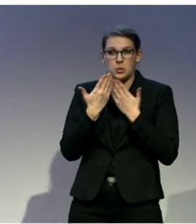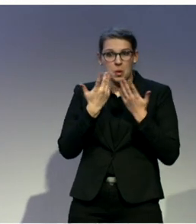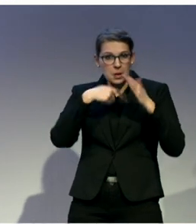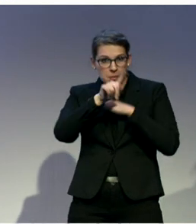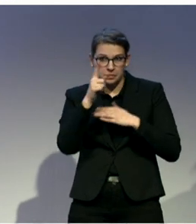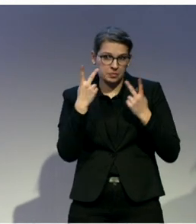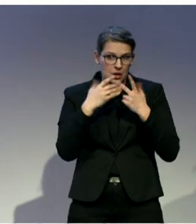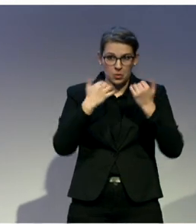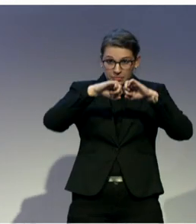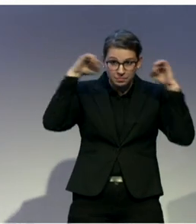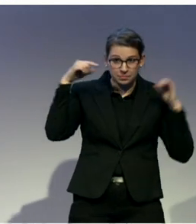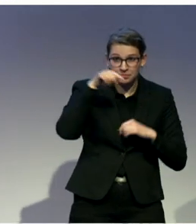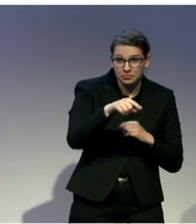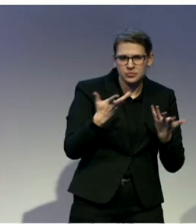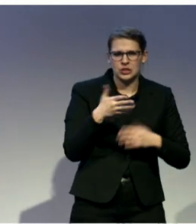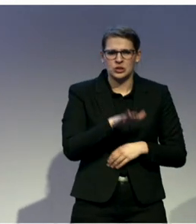years.